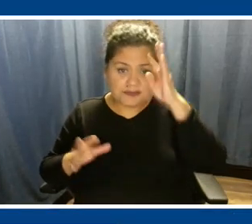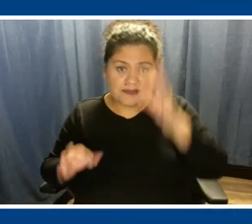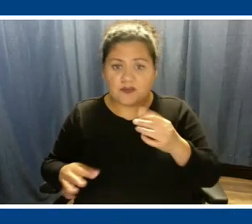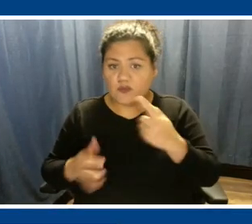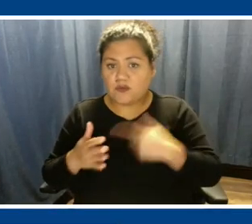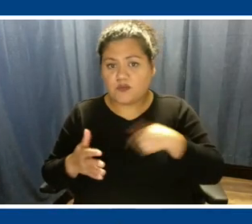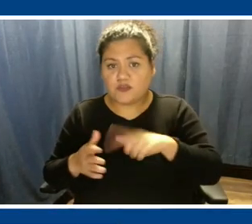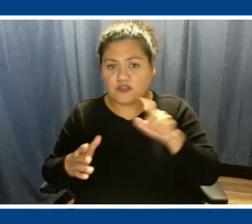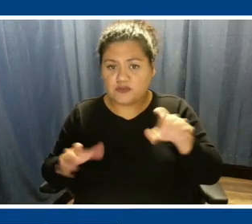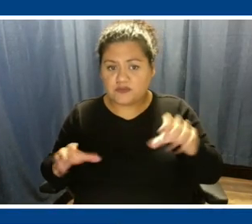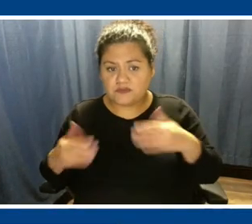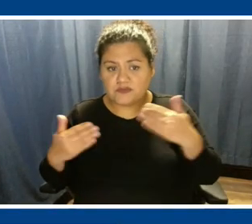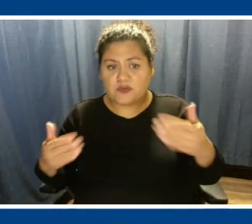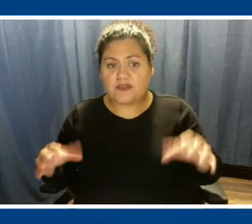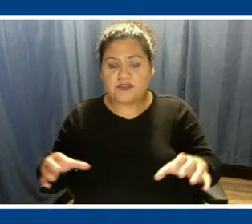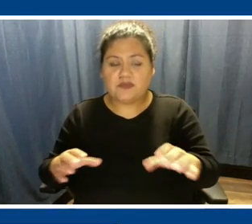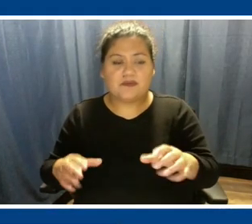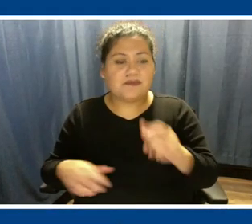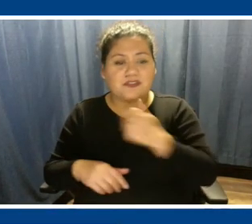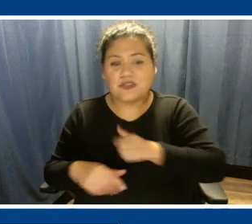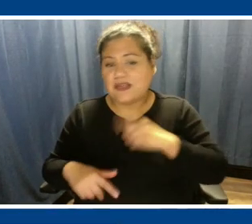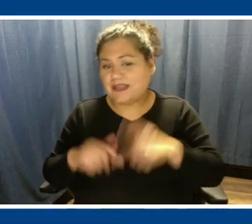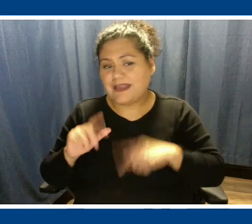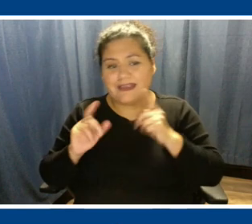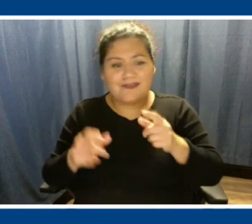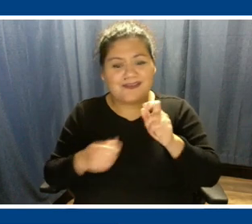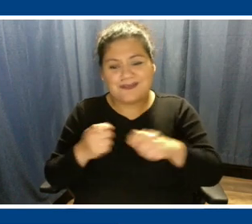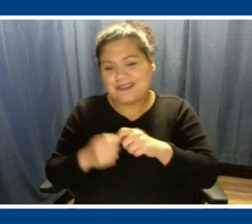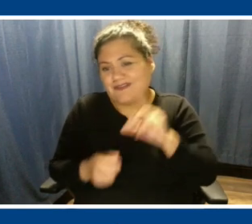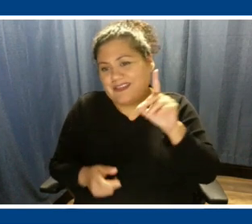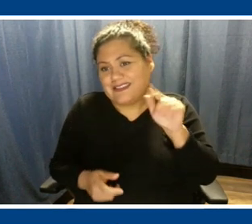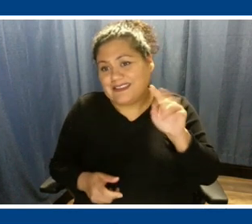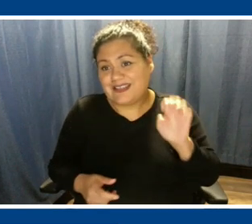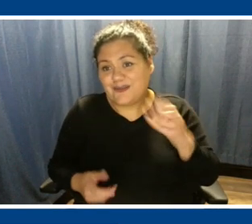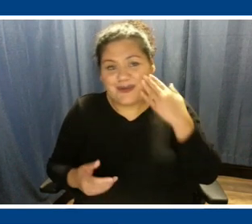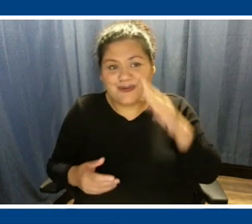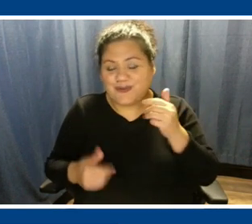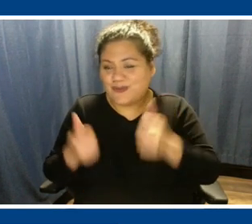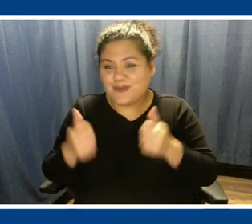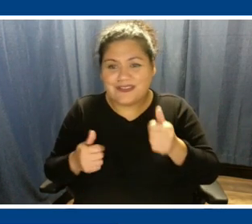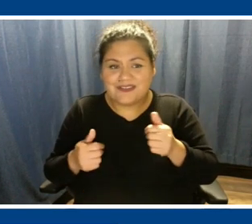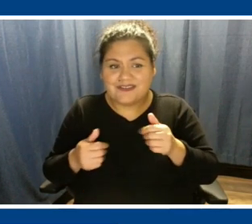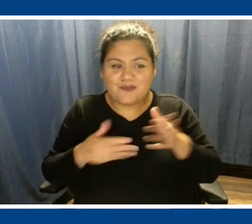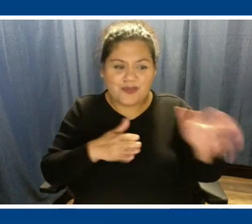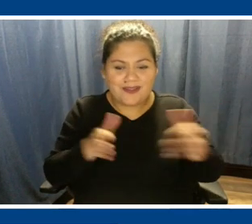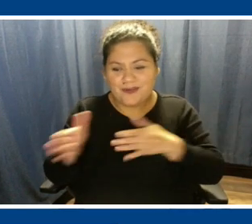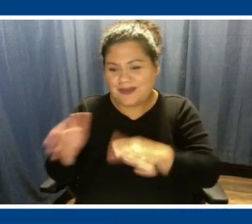So I'm sorry, but I can't give you a date because we just don't know which direction we're going to go right now.